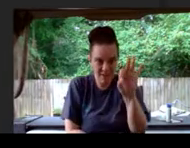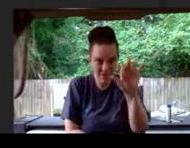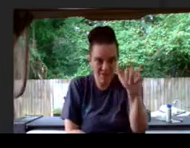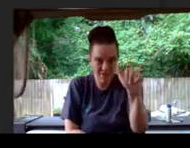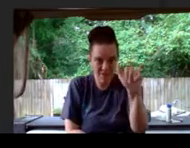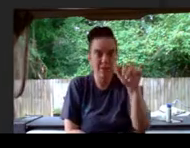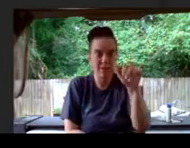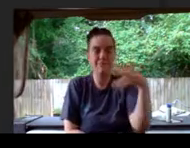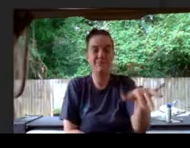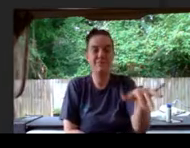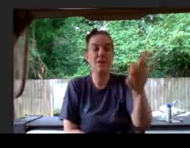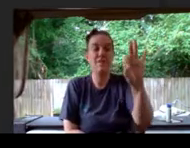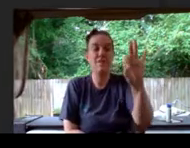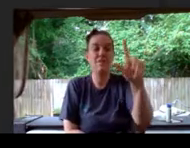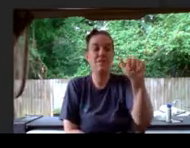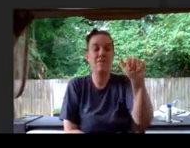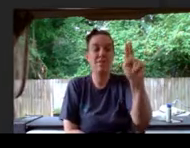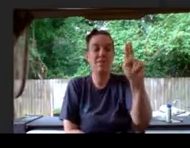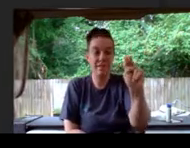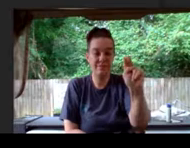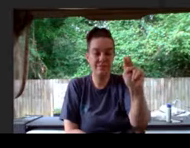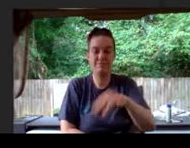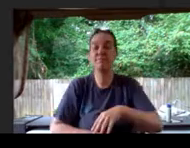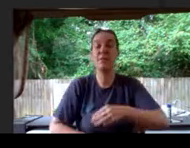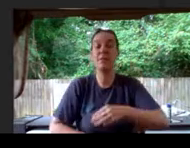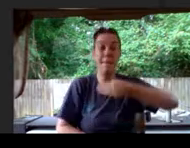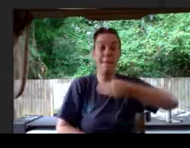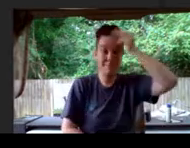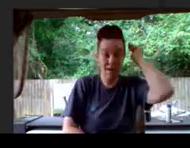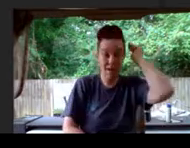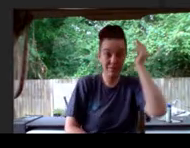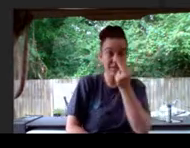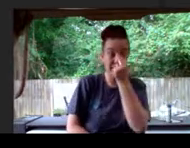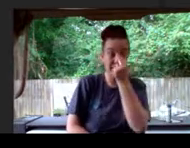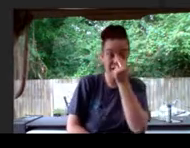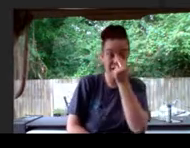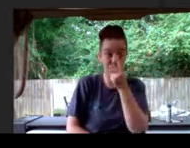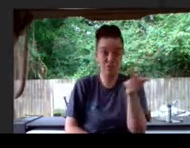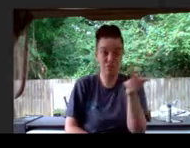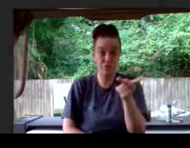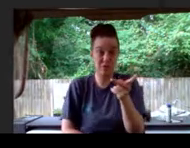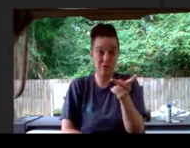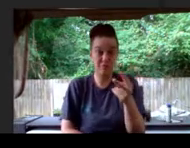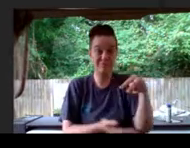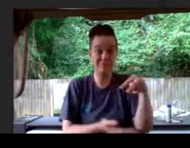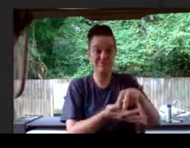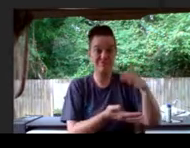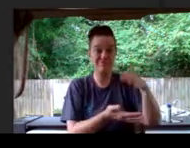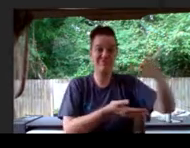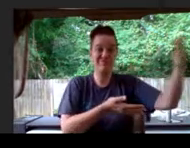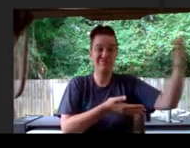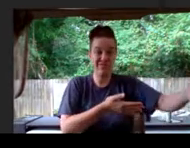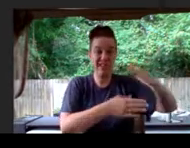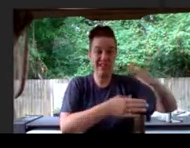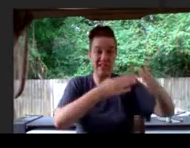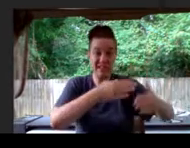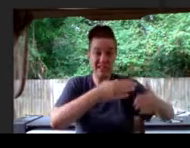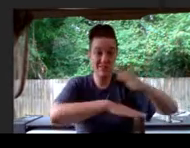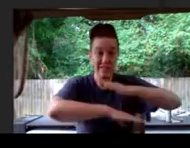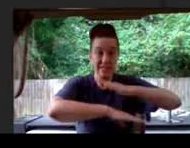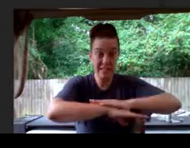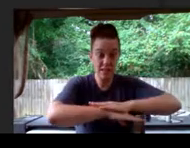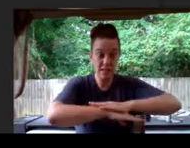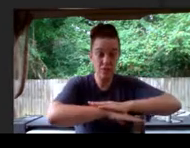Miles and Niles were off to the table's side, hanging out with Holly,